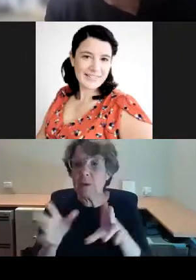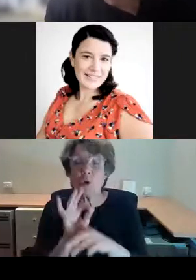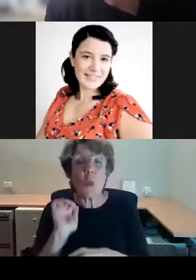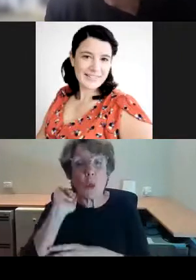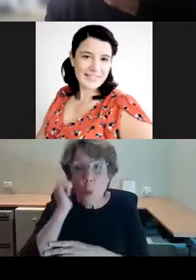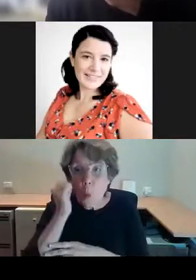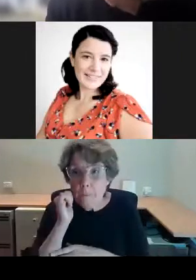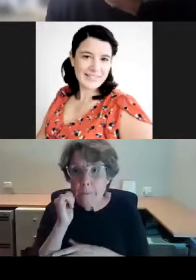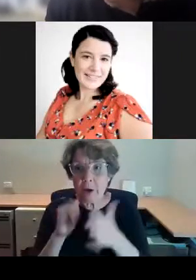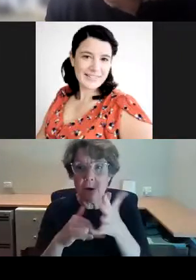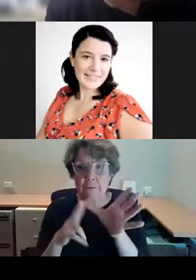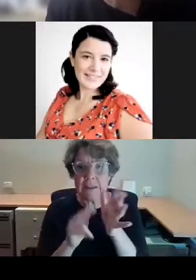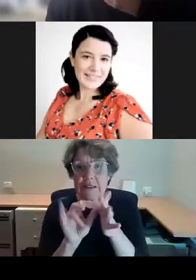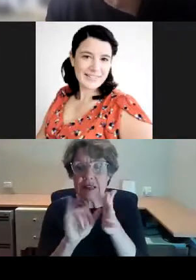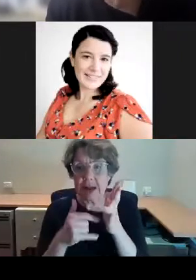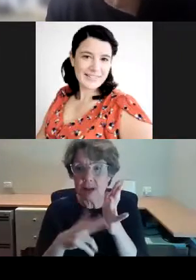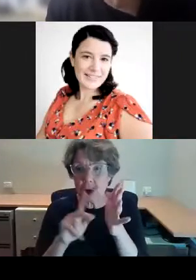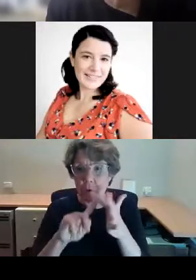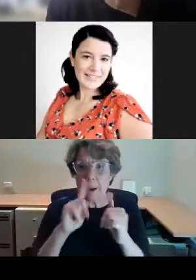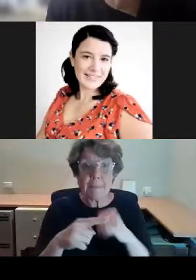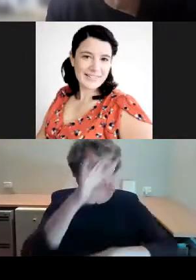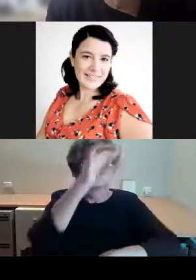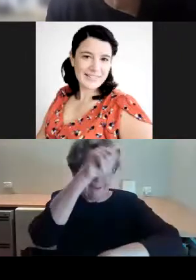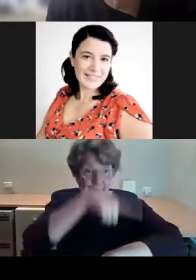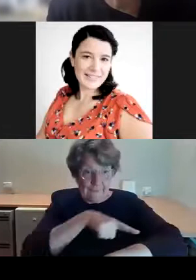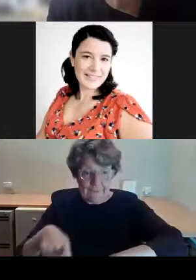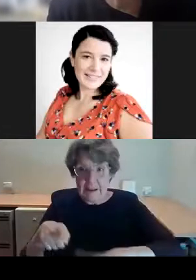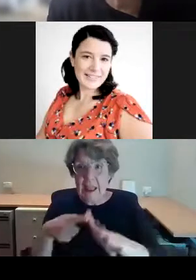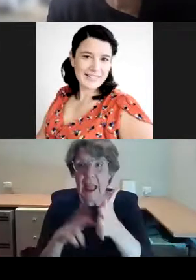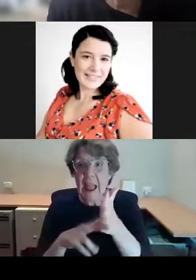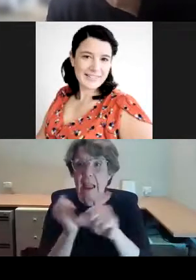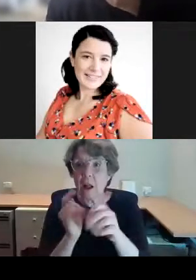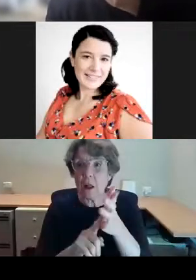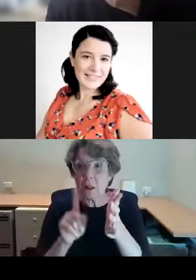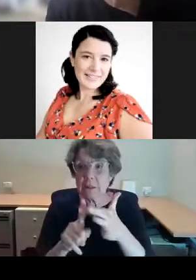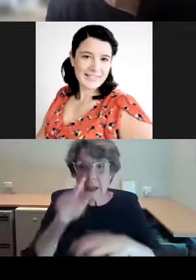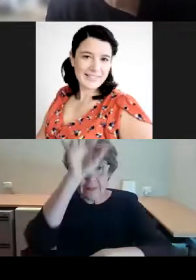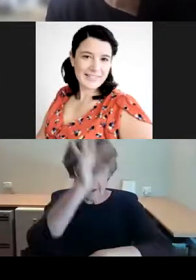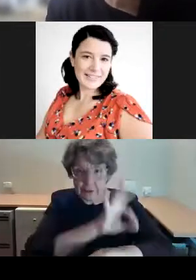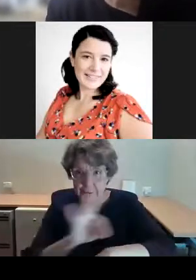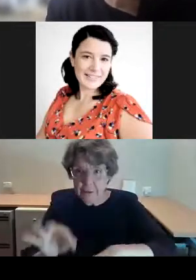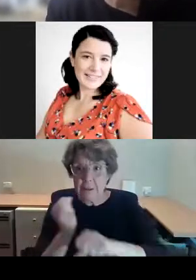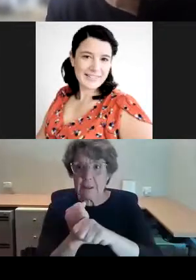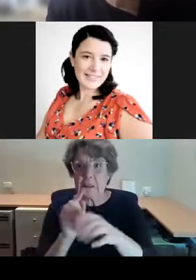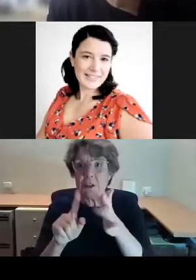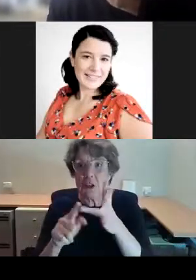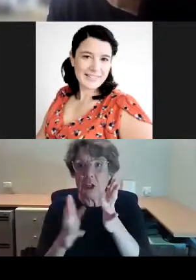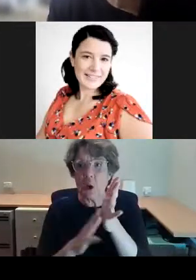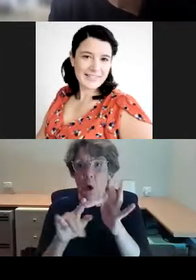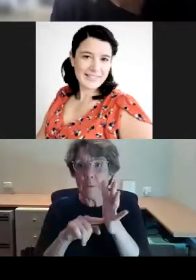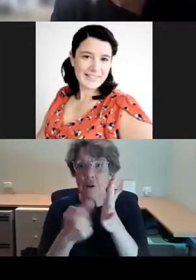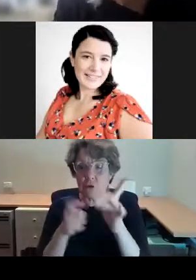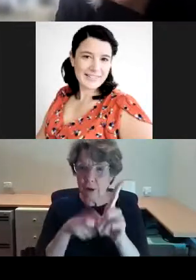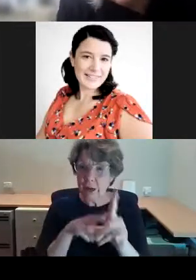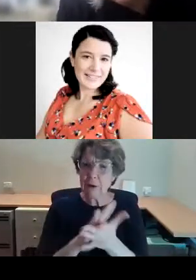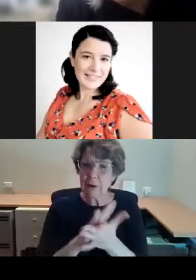the angles and the geometry really drew my attention to the idea that perhaps in